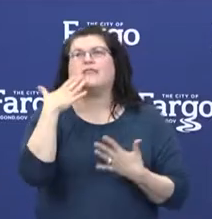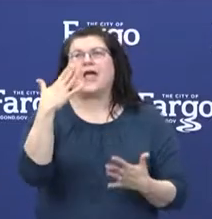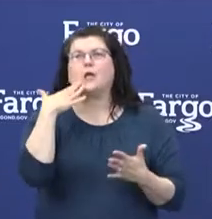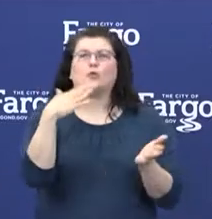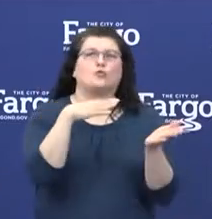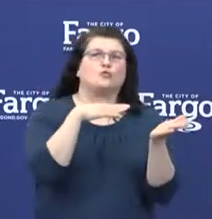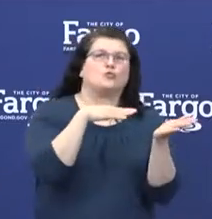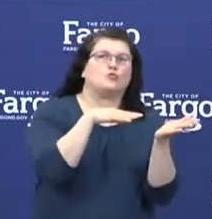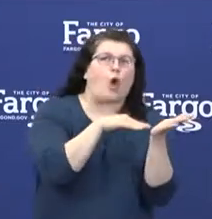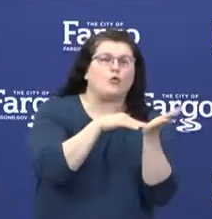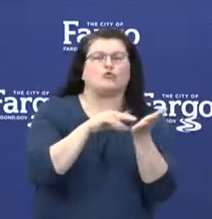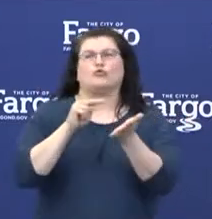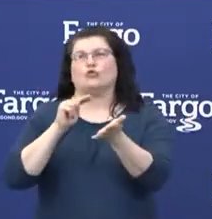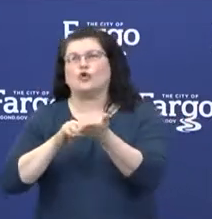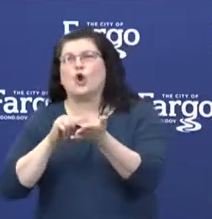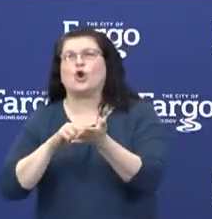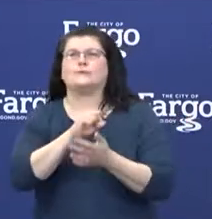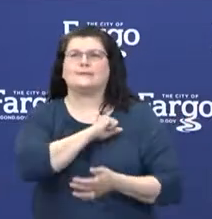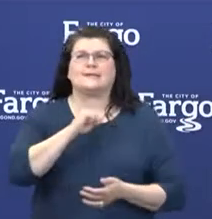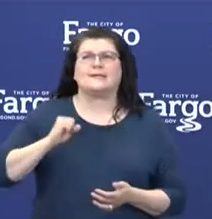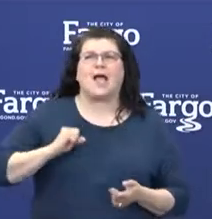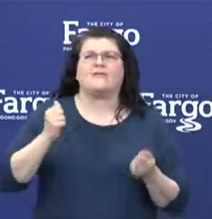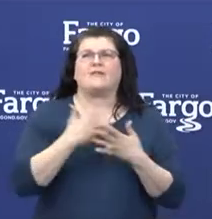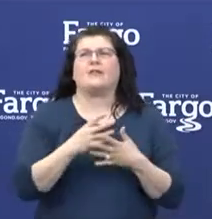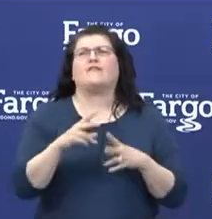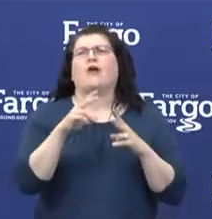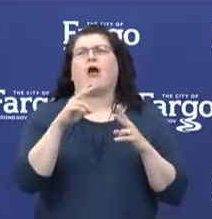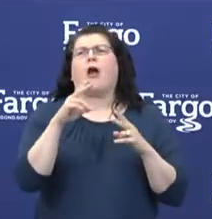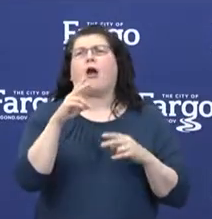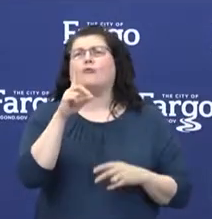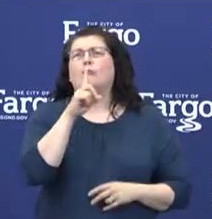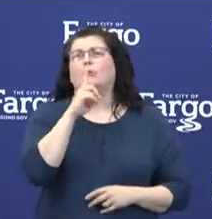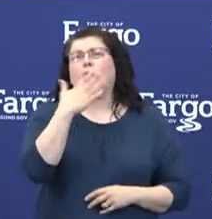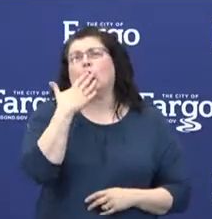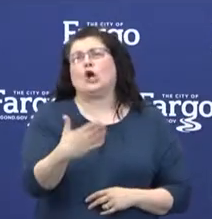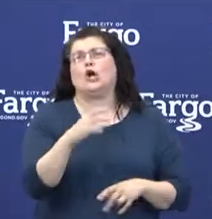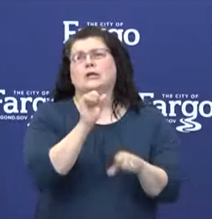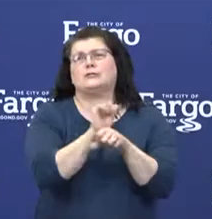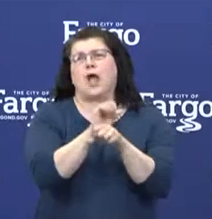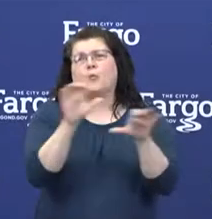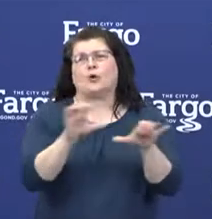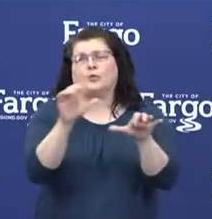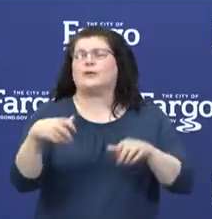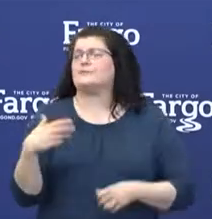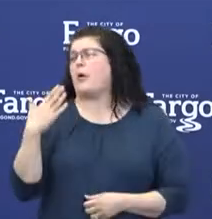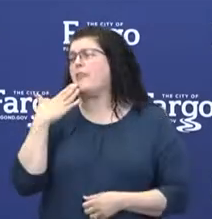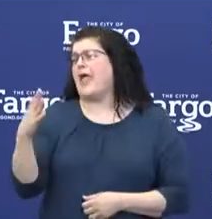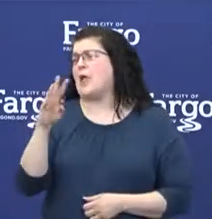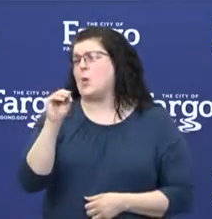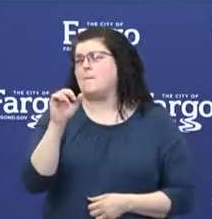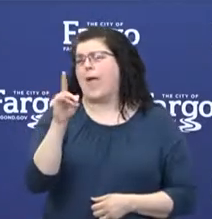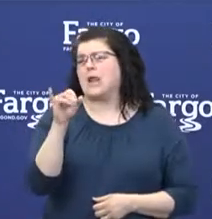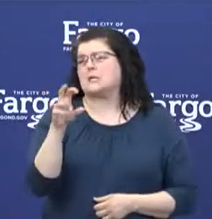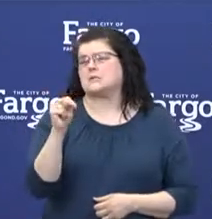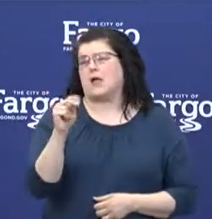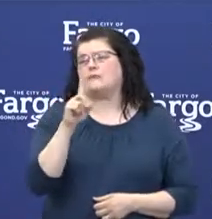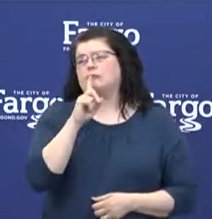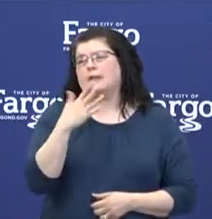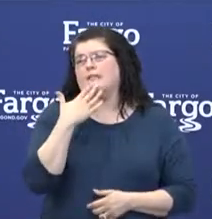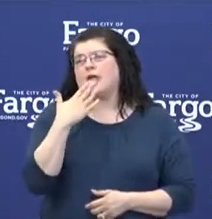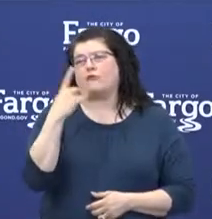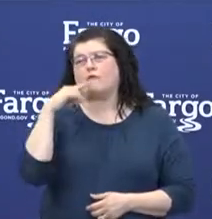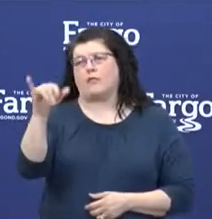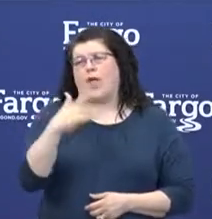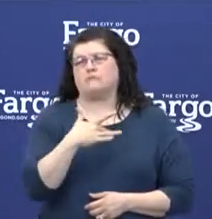doctors, nurses, and staffs about the very, very good job we're doing. So thank you, Madison, for sharing that. Very heartwarming for all of